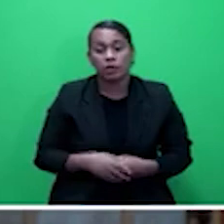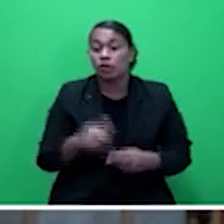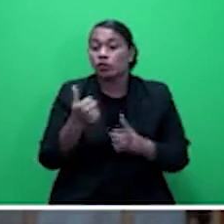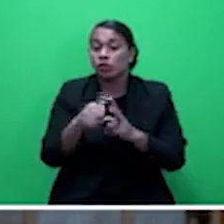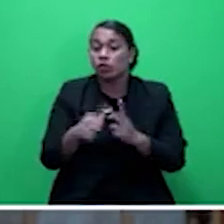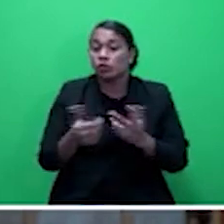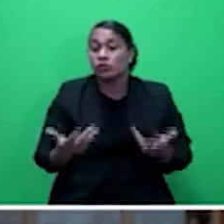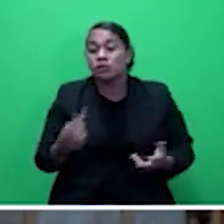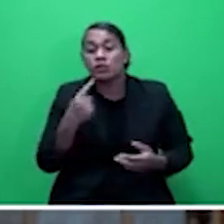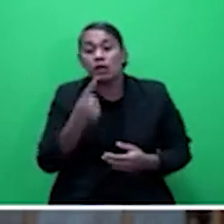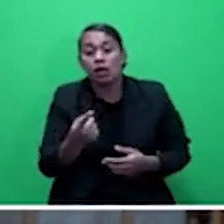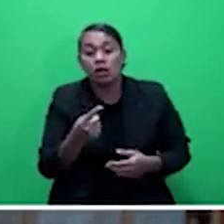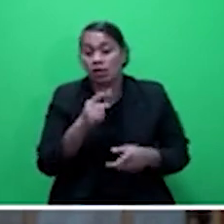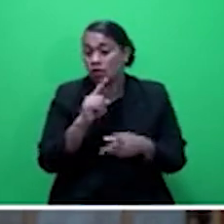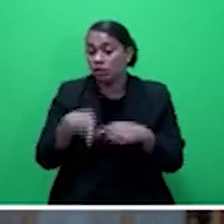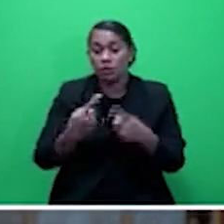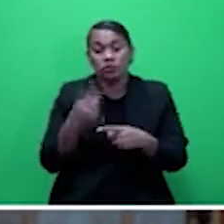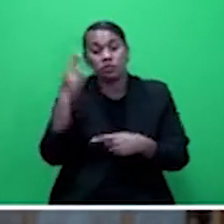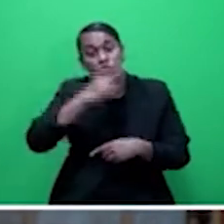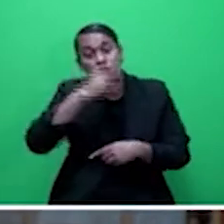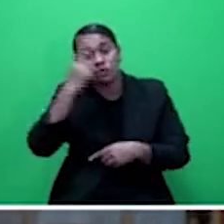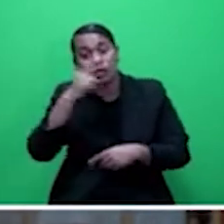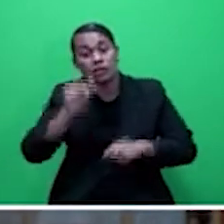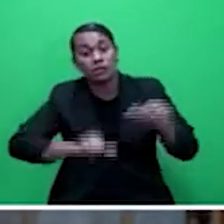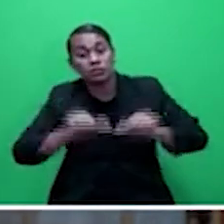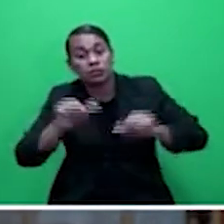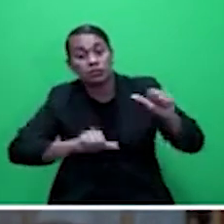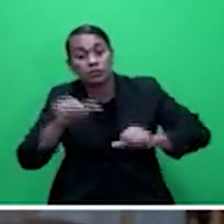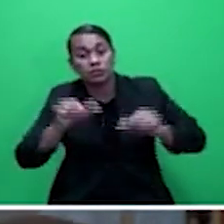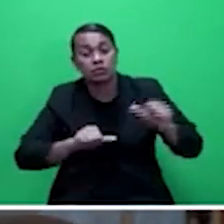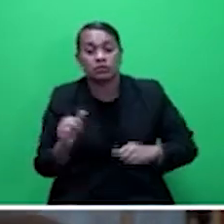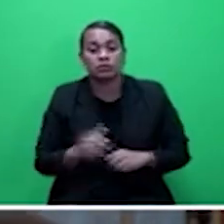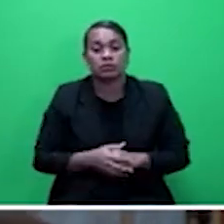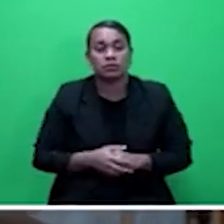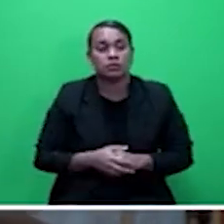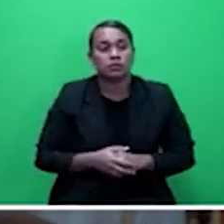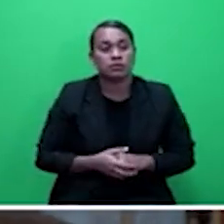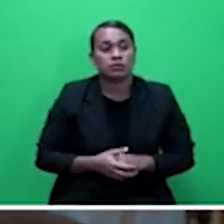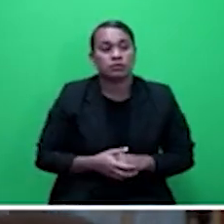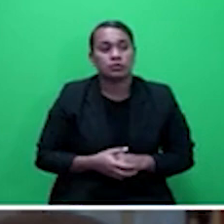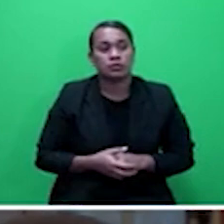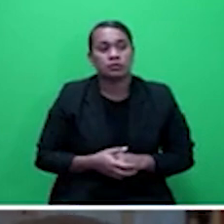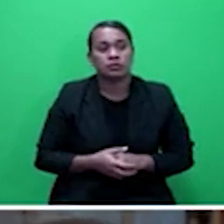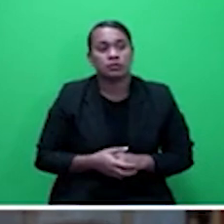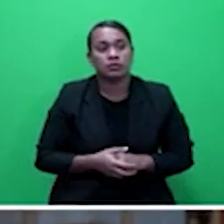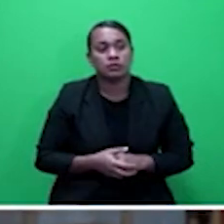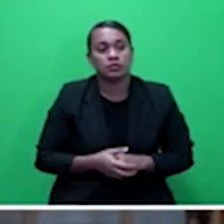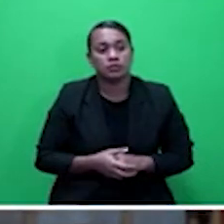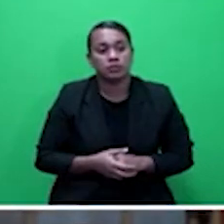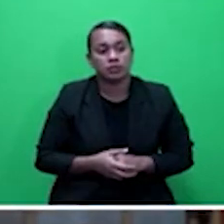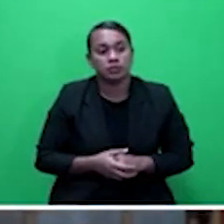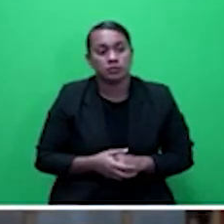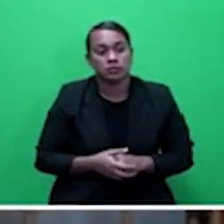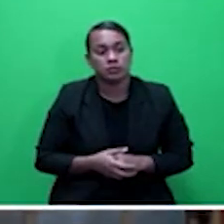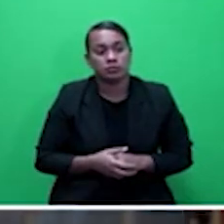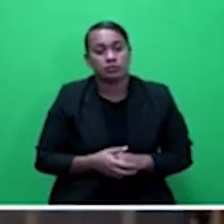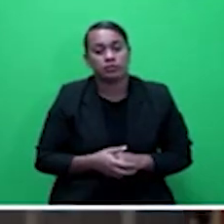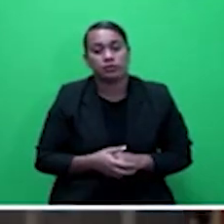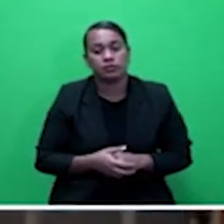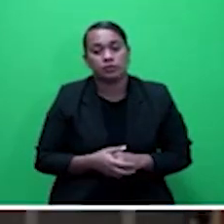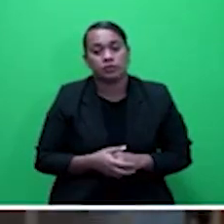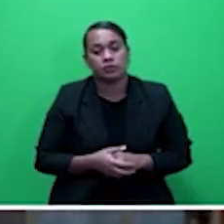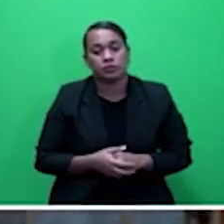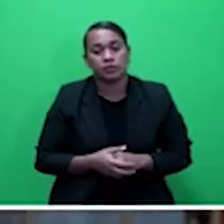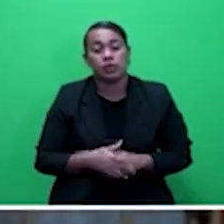risk assessment. And from one of the presentations we